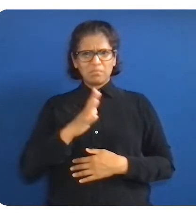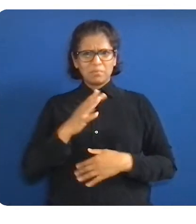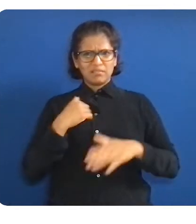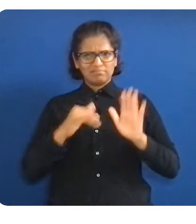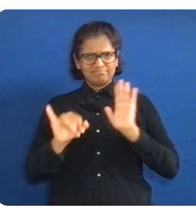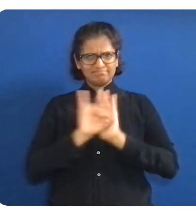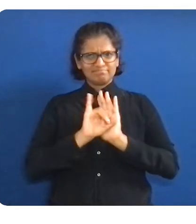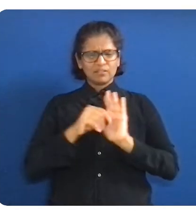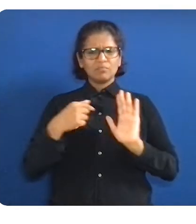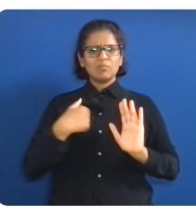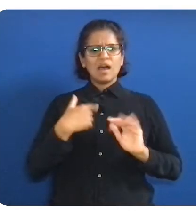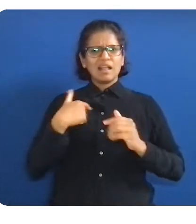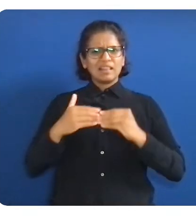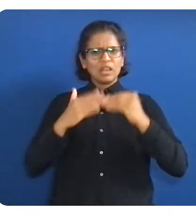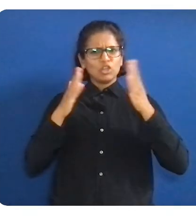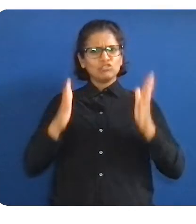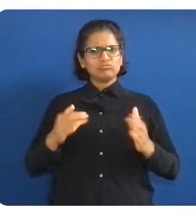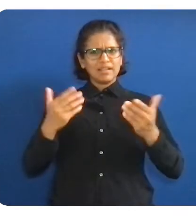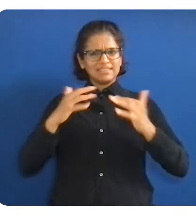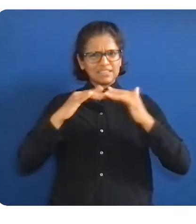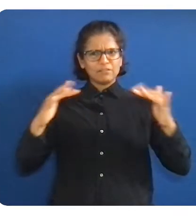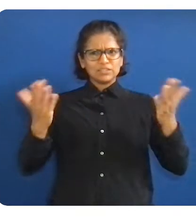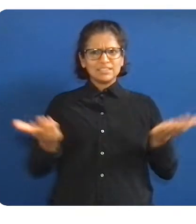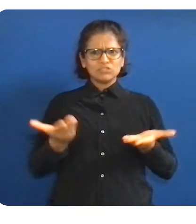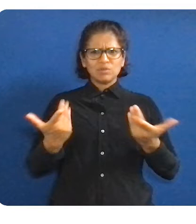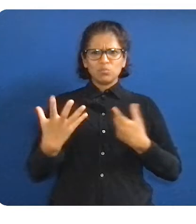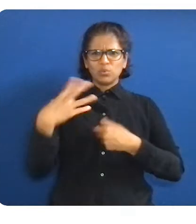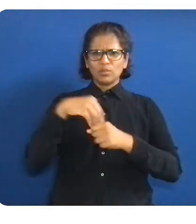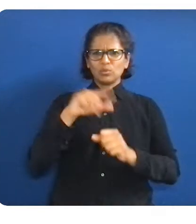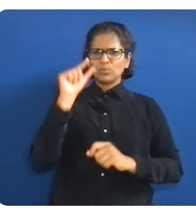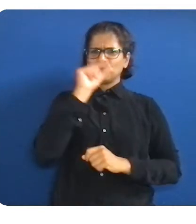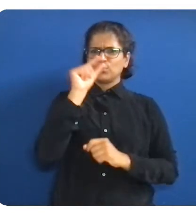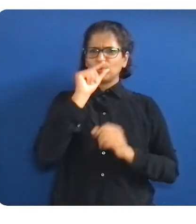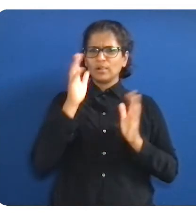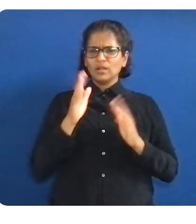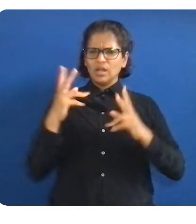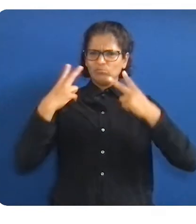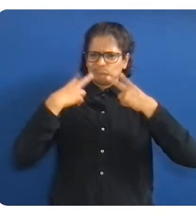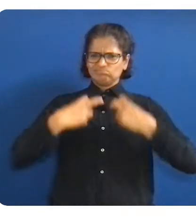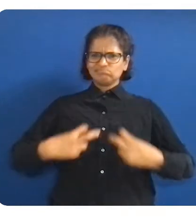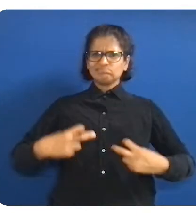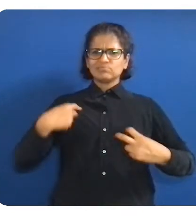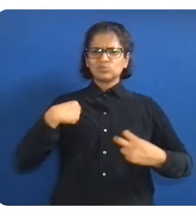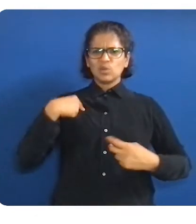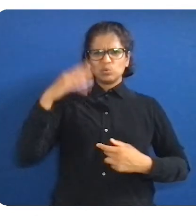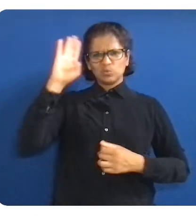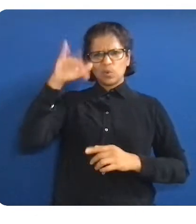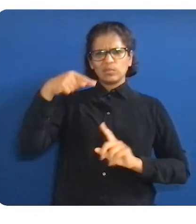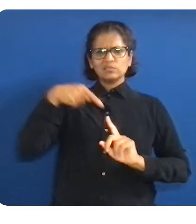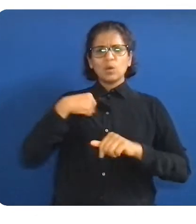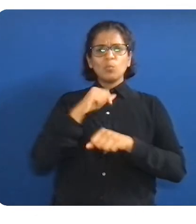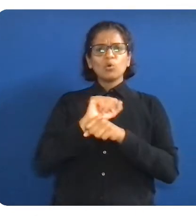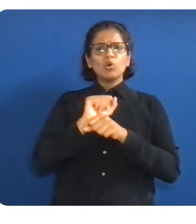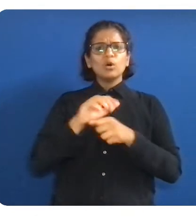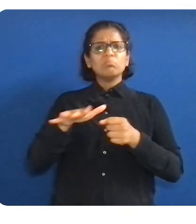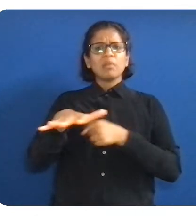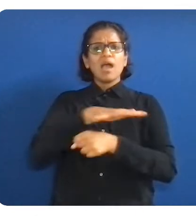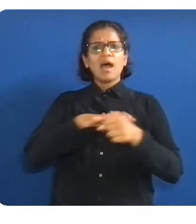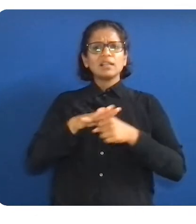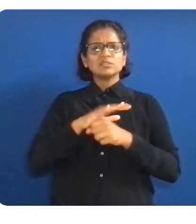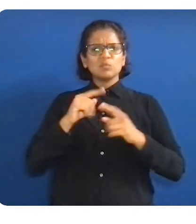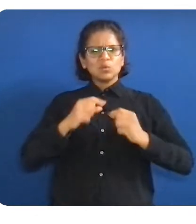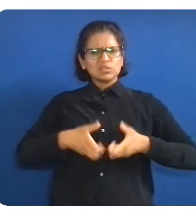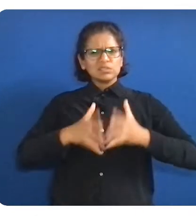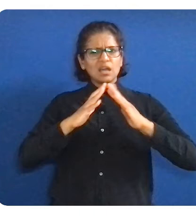my own identity as a black woman with the black woman who happens to lead diversity at Google. And I know that this is the type of